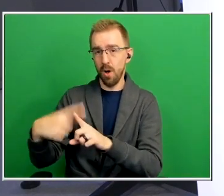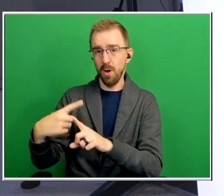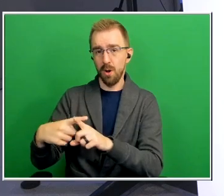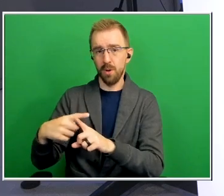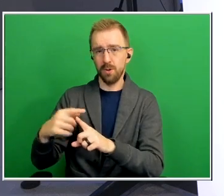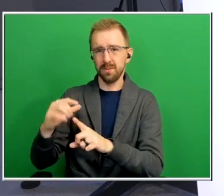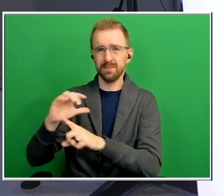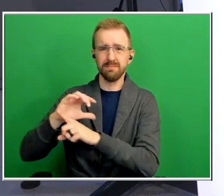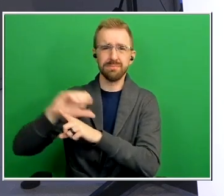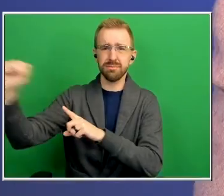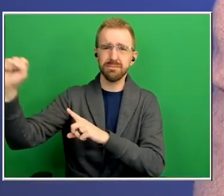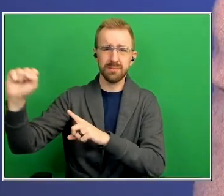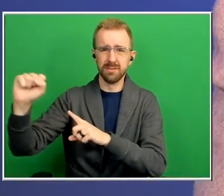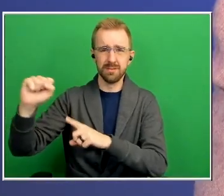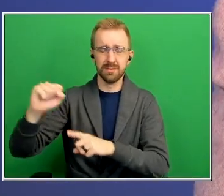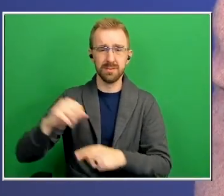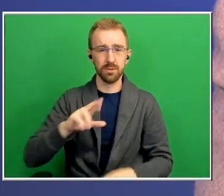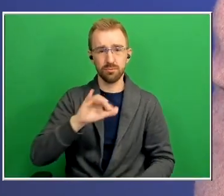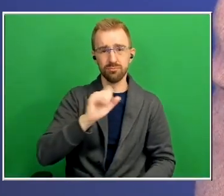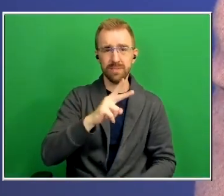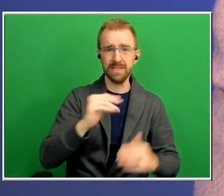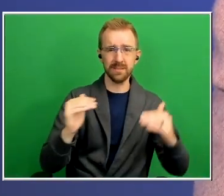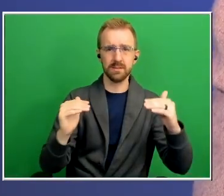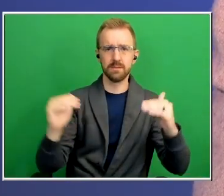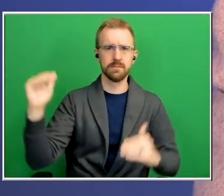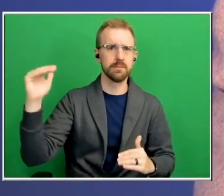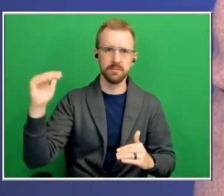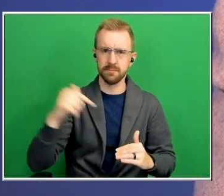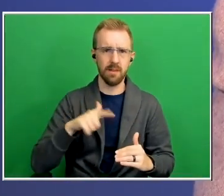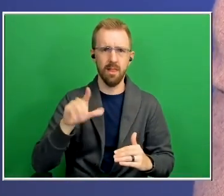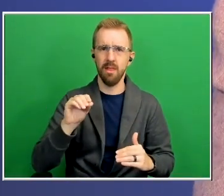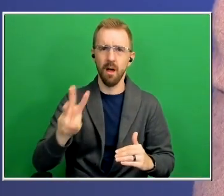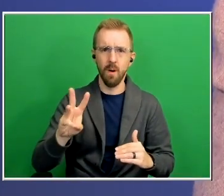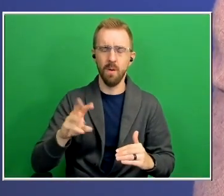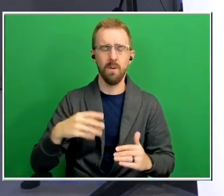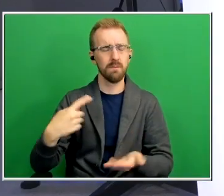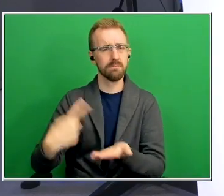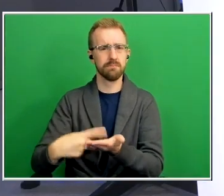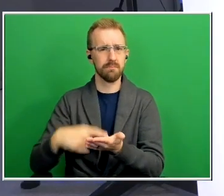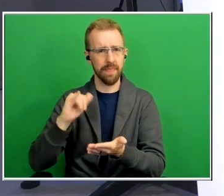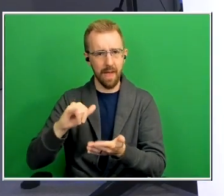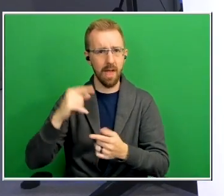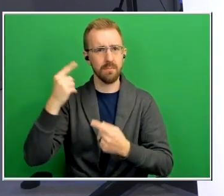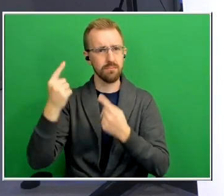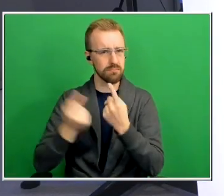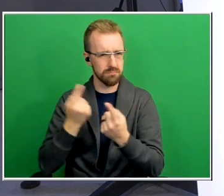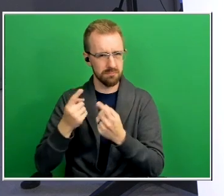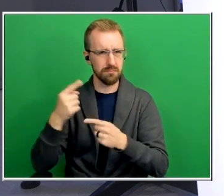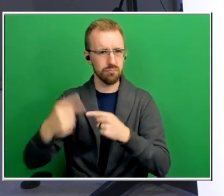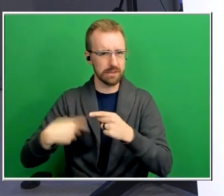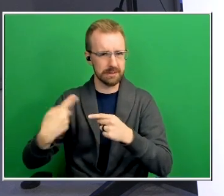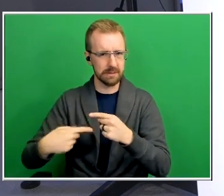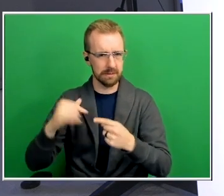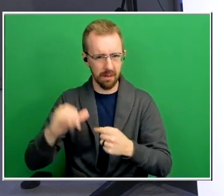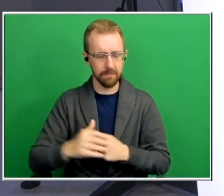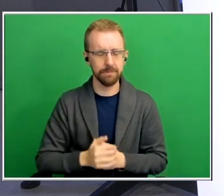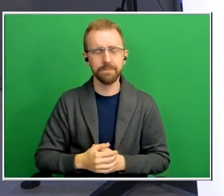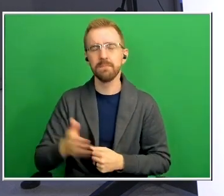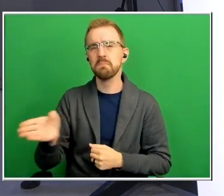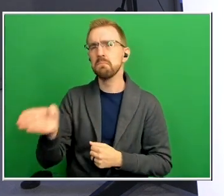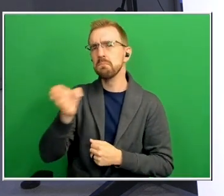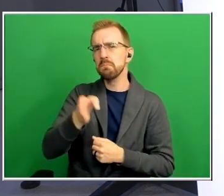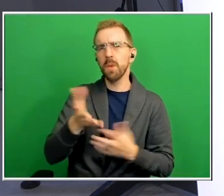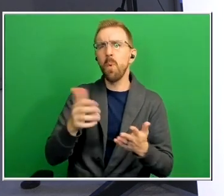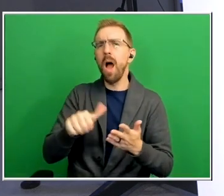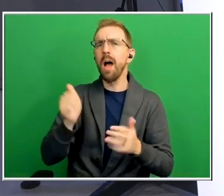the risks uh and to talk about that and process that dr burns which is focused on exercise what else can we be doing um